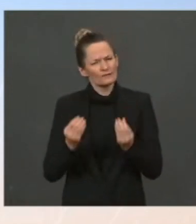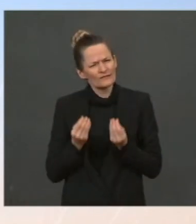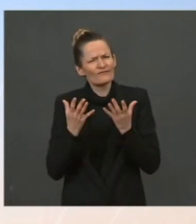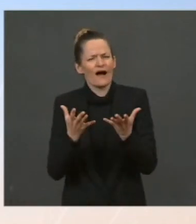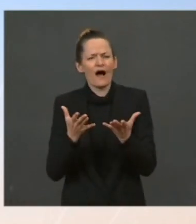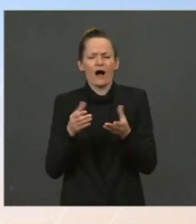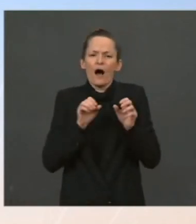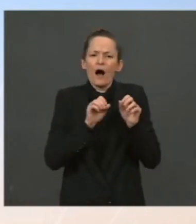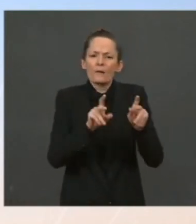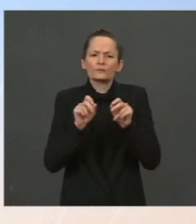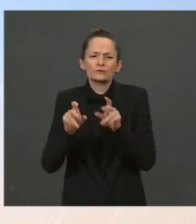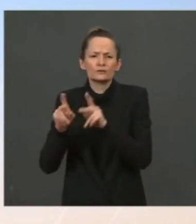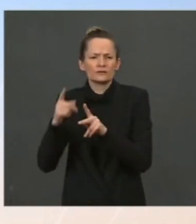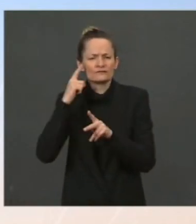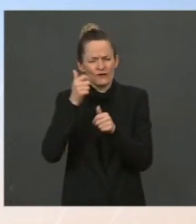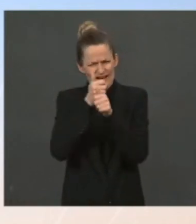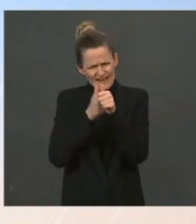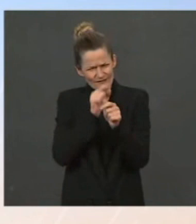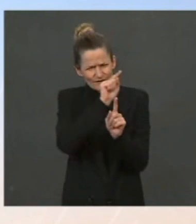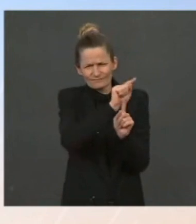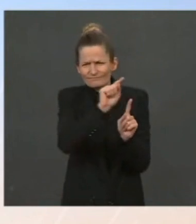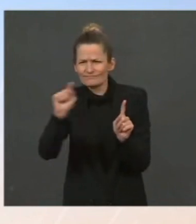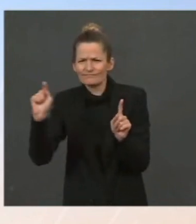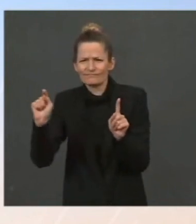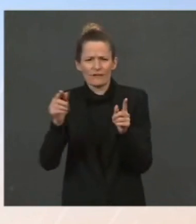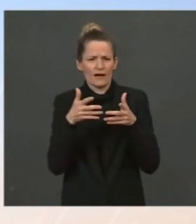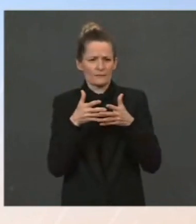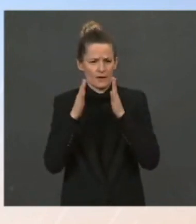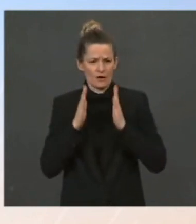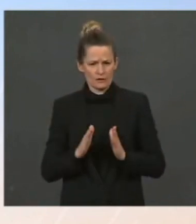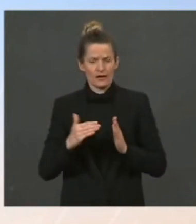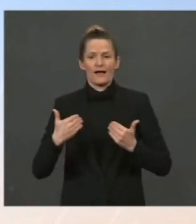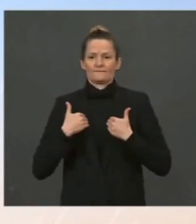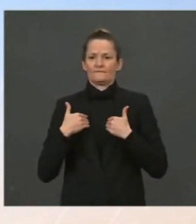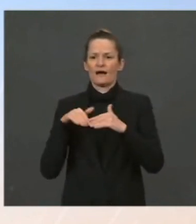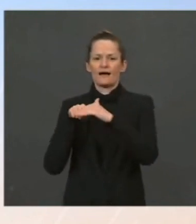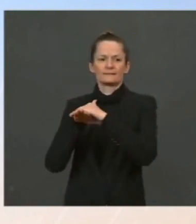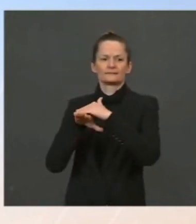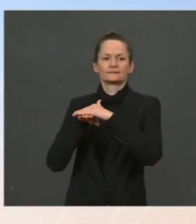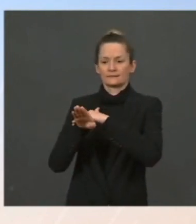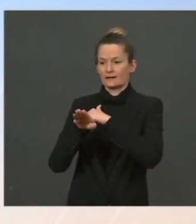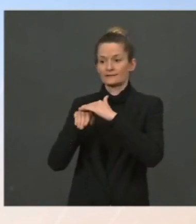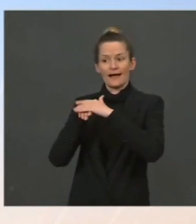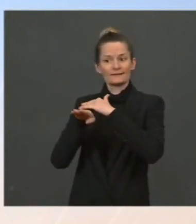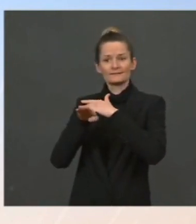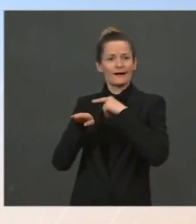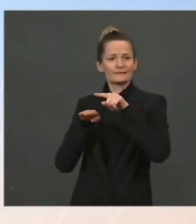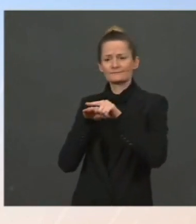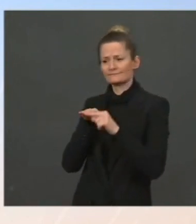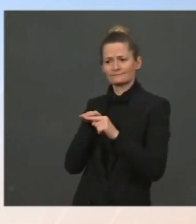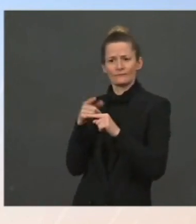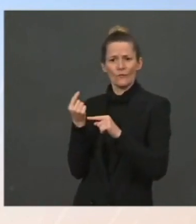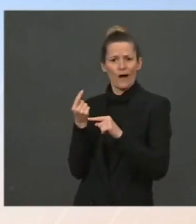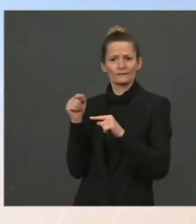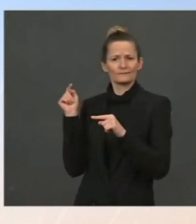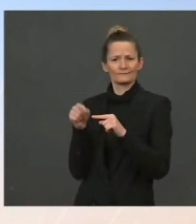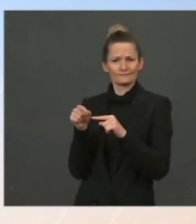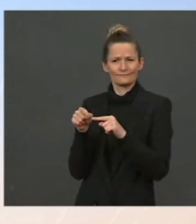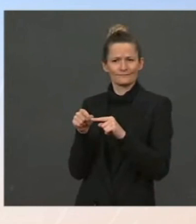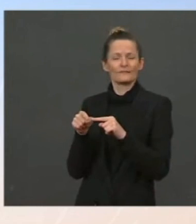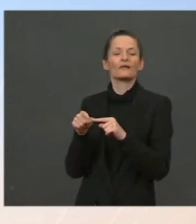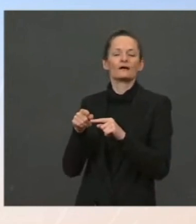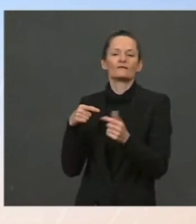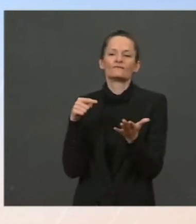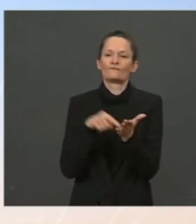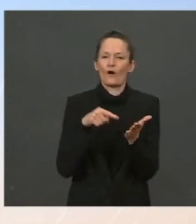access to affordable energy, both at home and at the pump. And while our